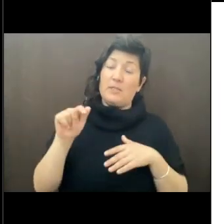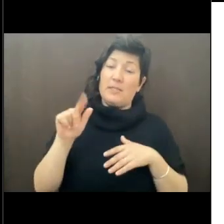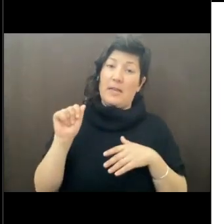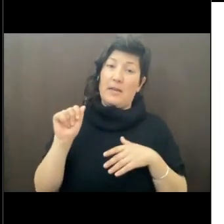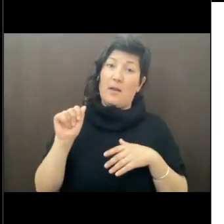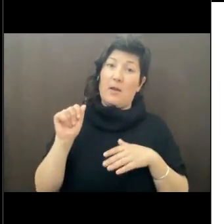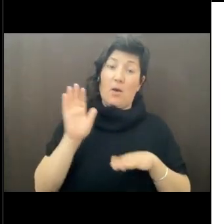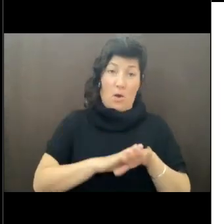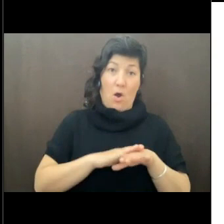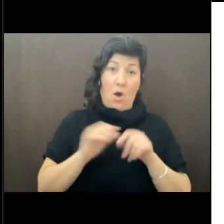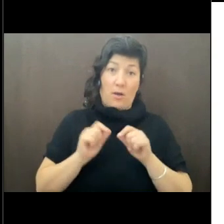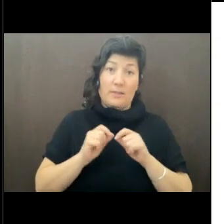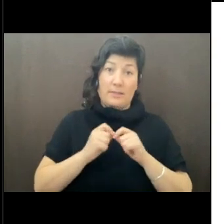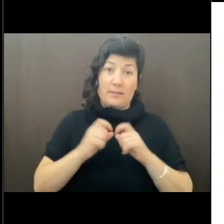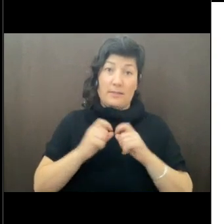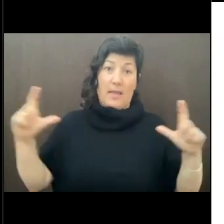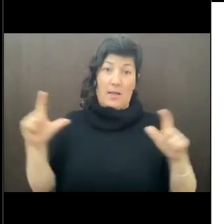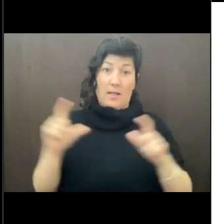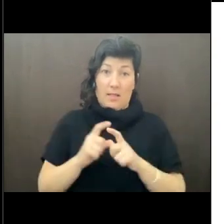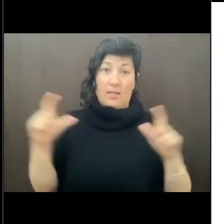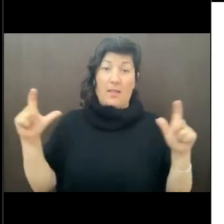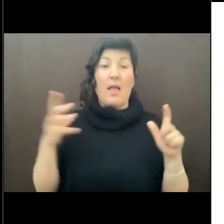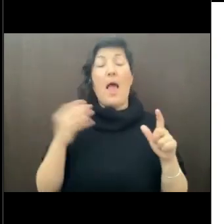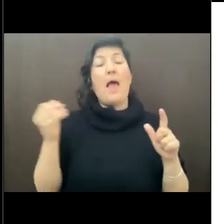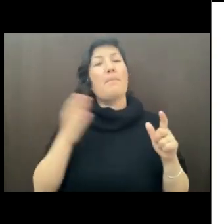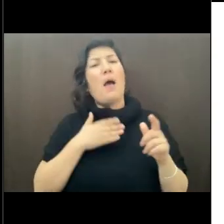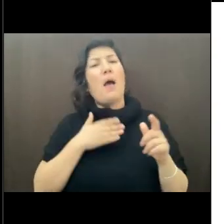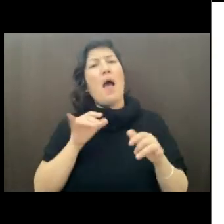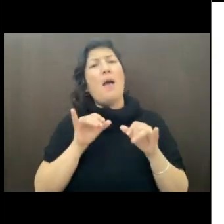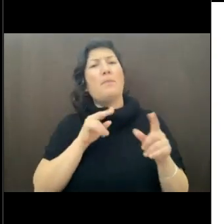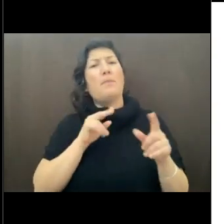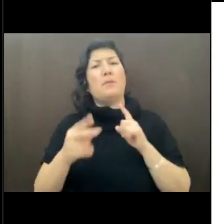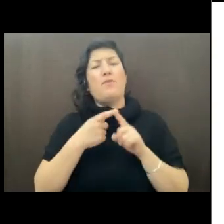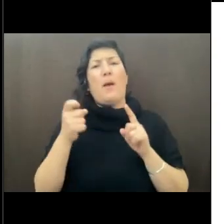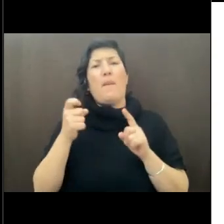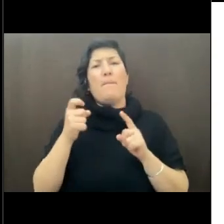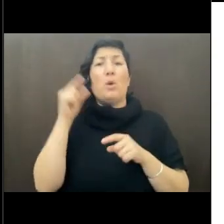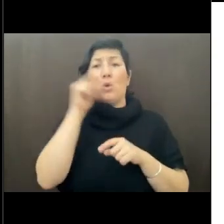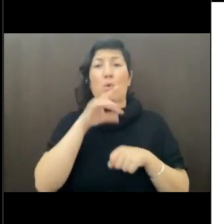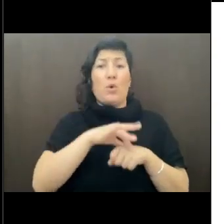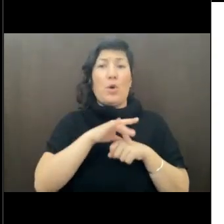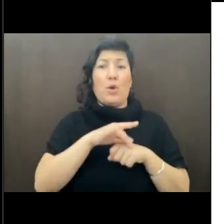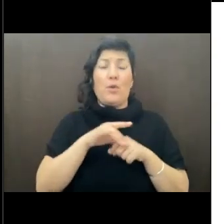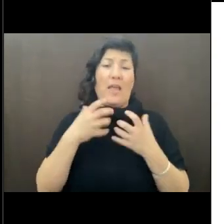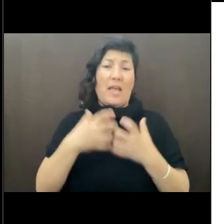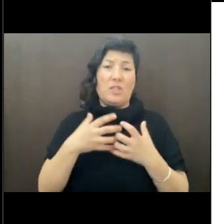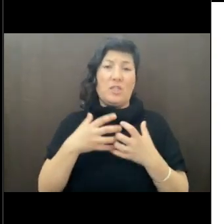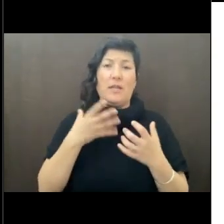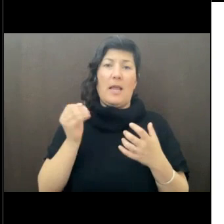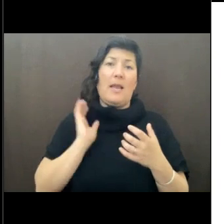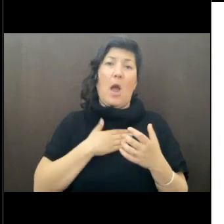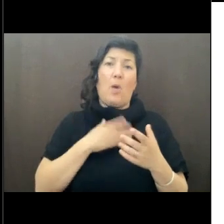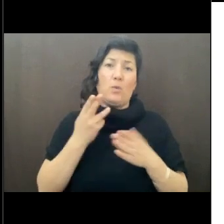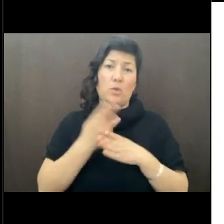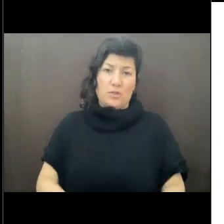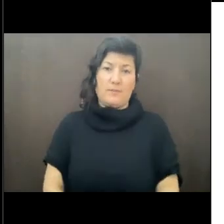And this is my perspective from being an engineer on Google Earth Engine and working with our users. So next slide.